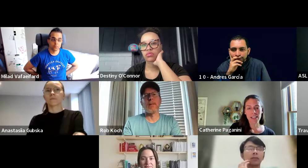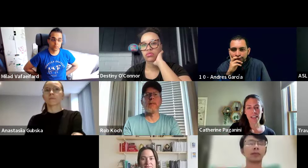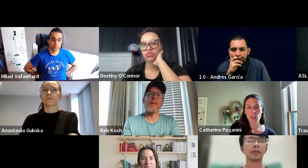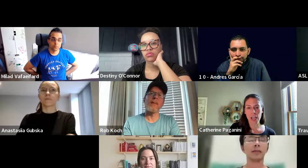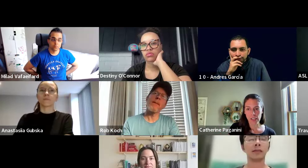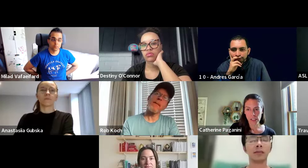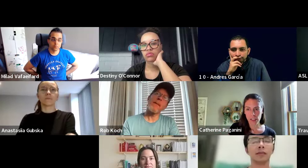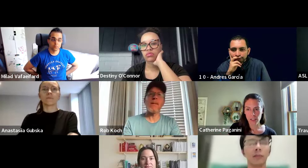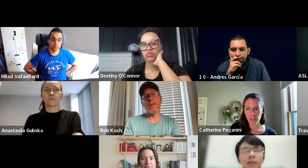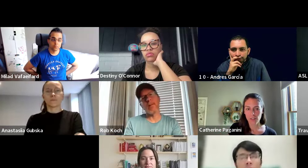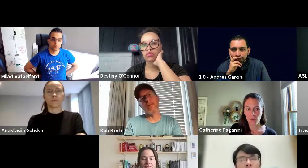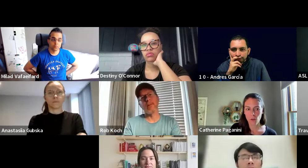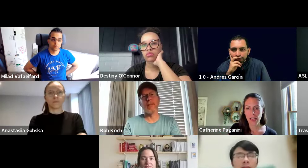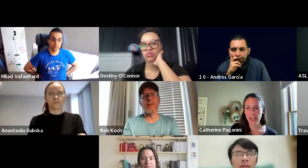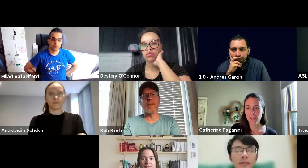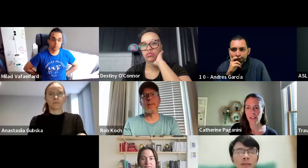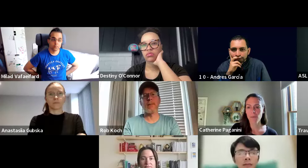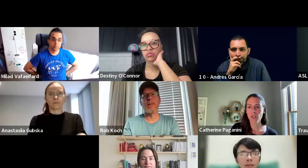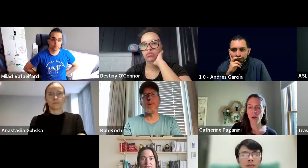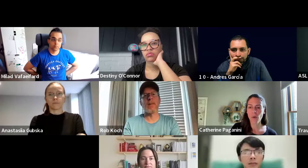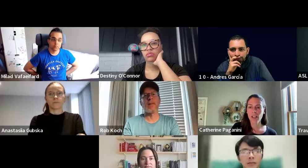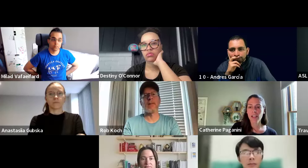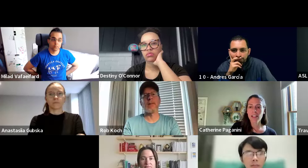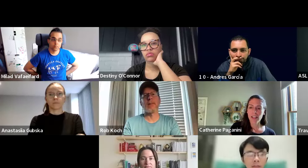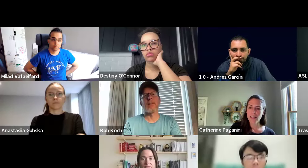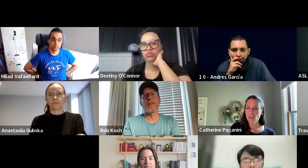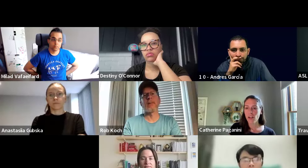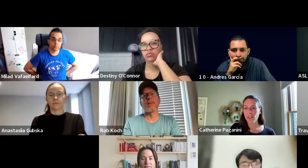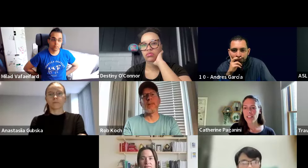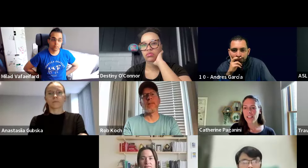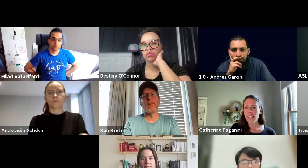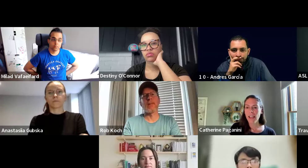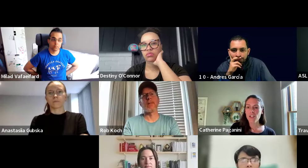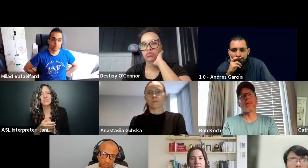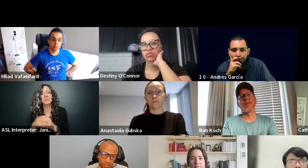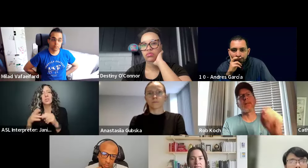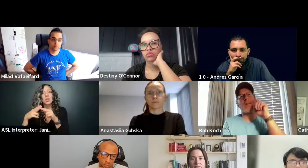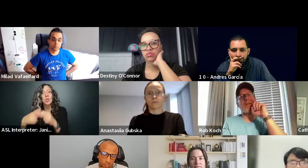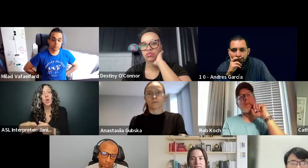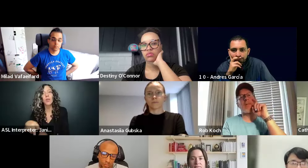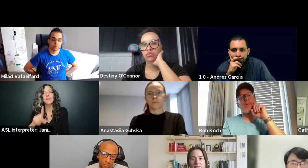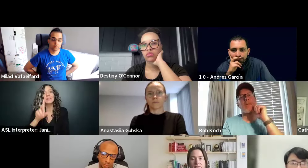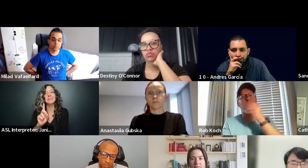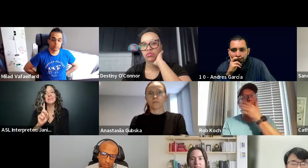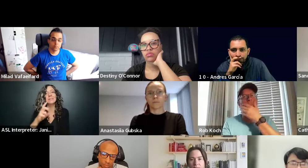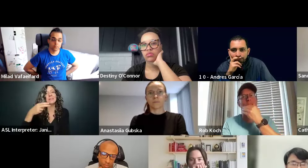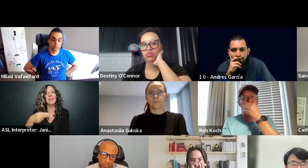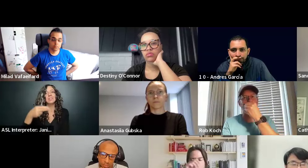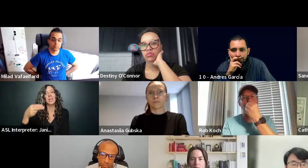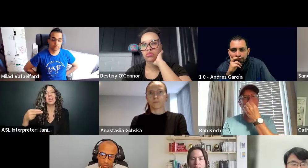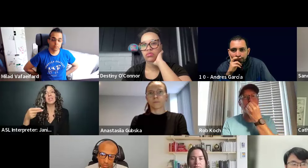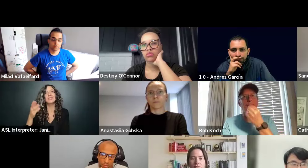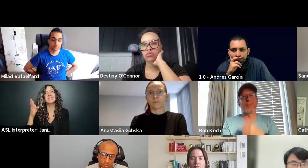did create a dedicated channel for that. So it's called DHH slash,